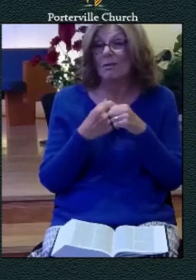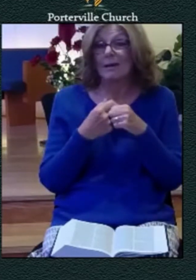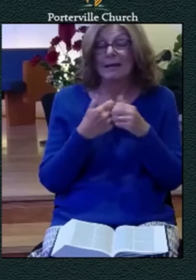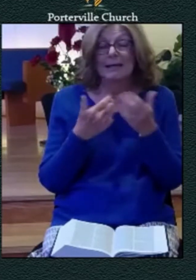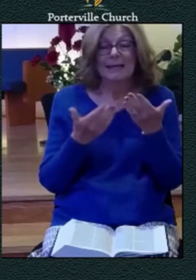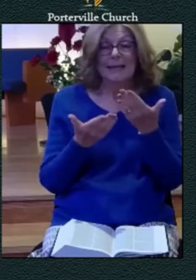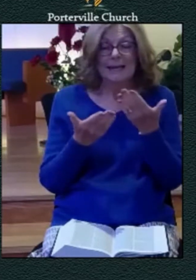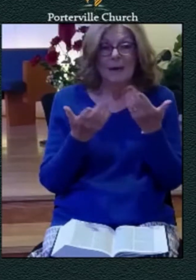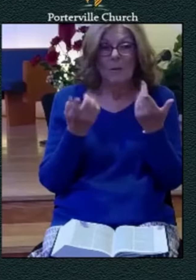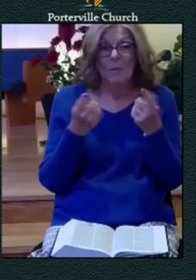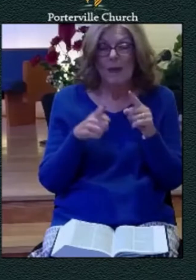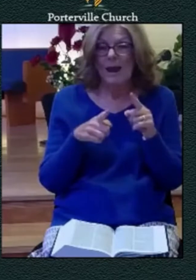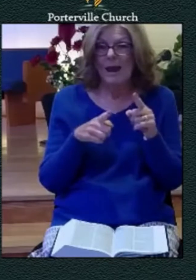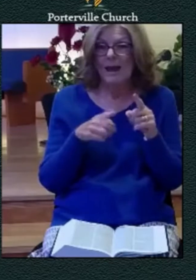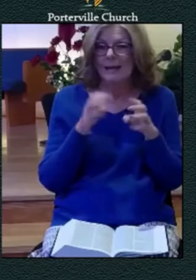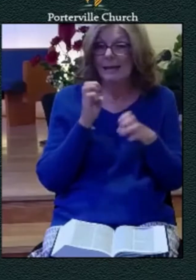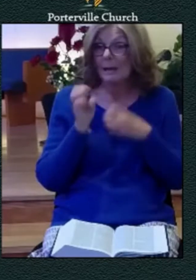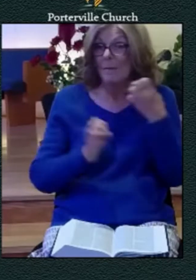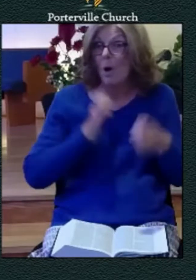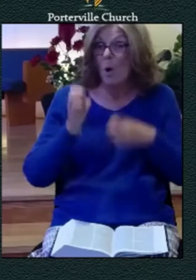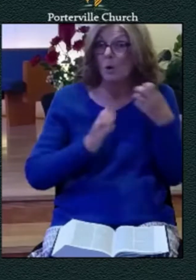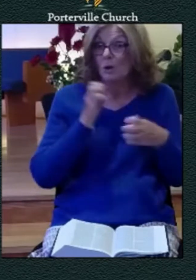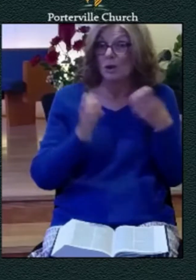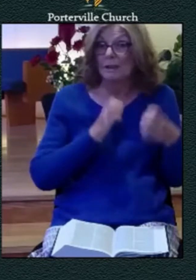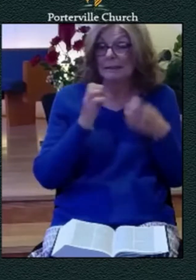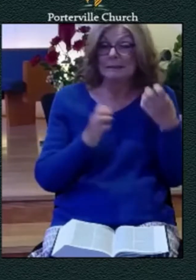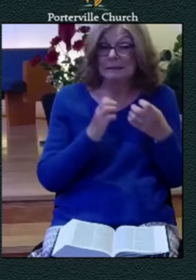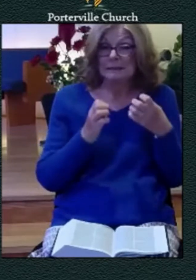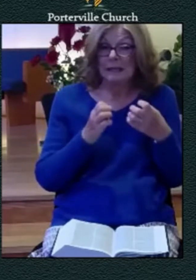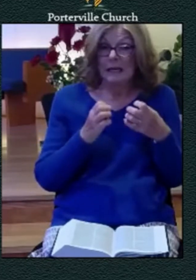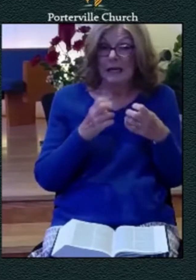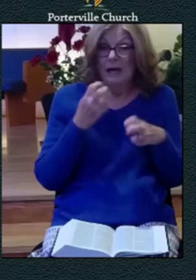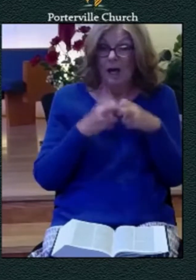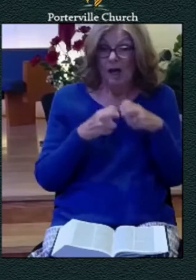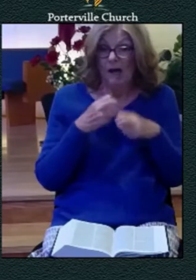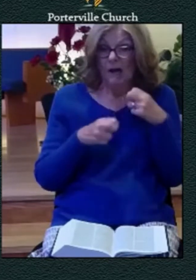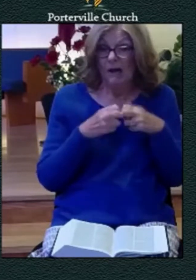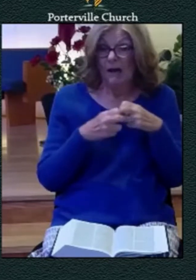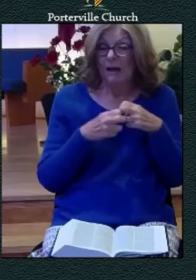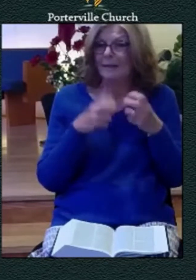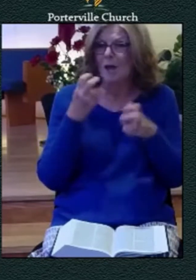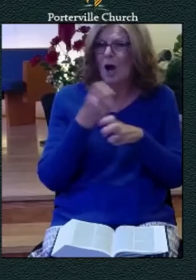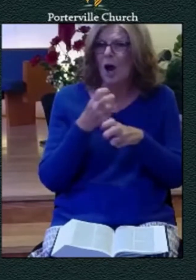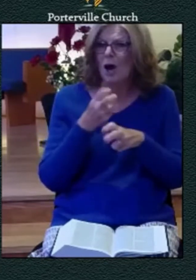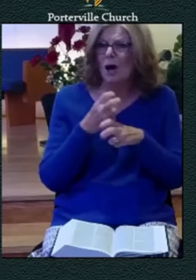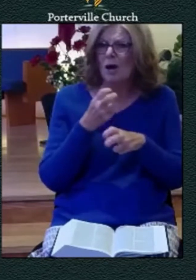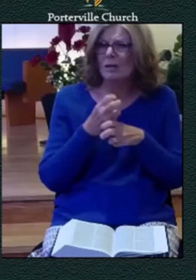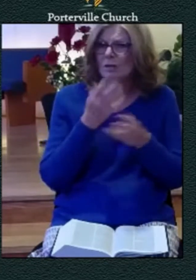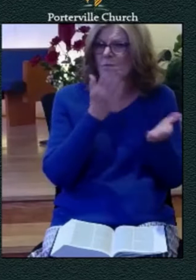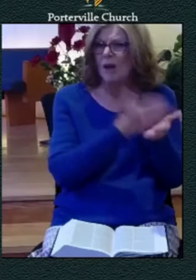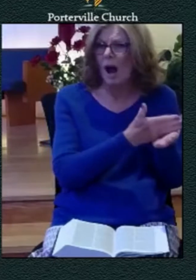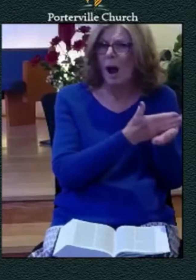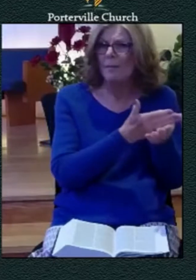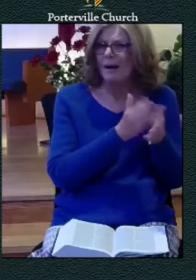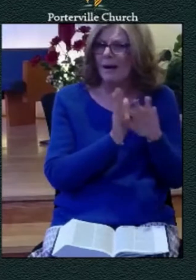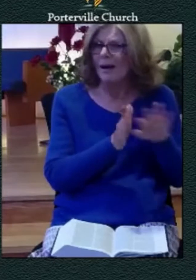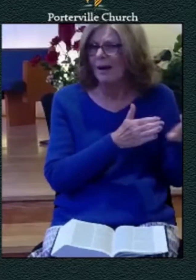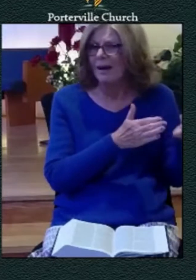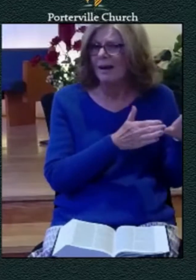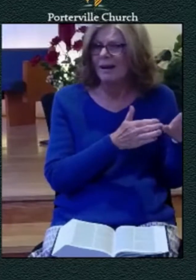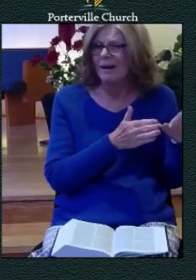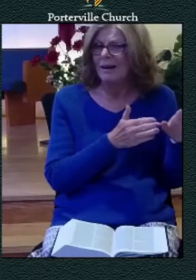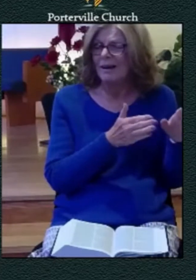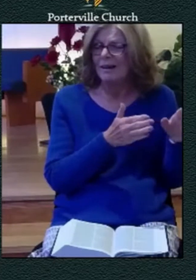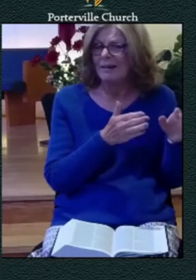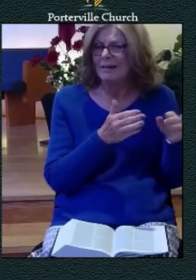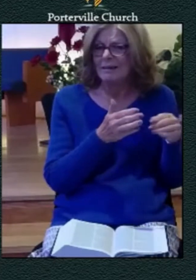on board it's hard for us isn't it to wade through them there's something